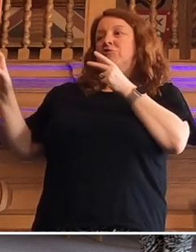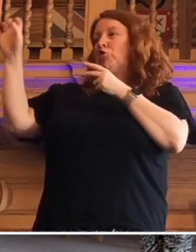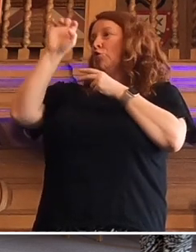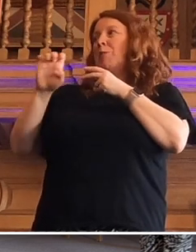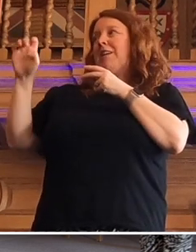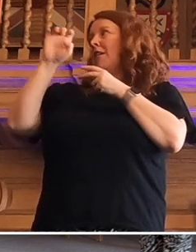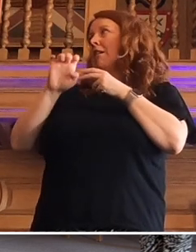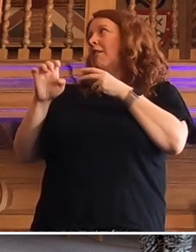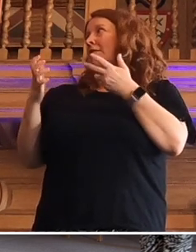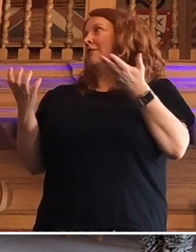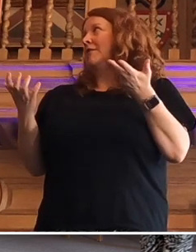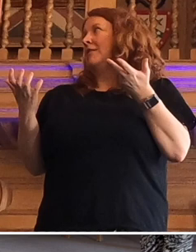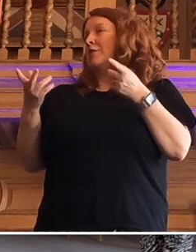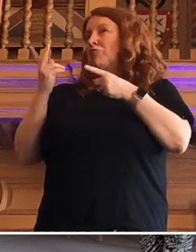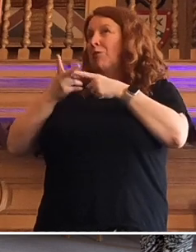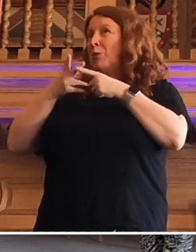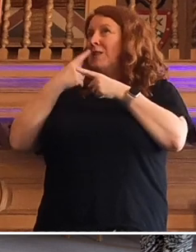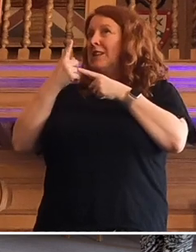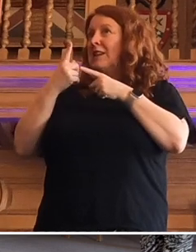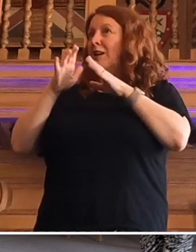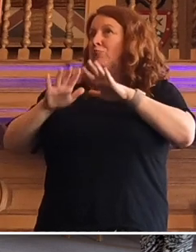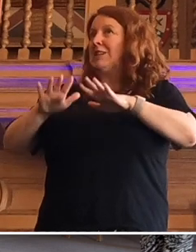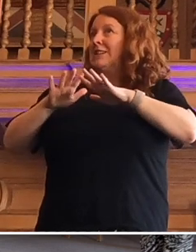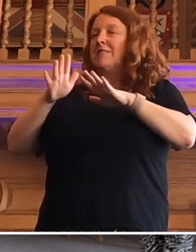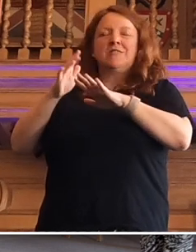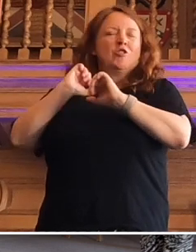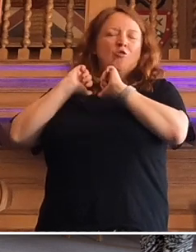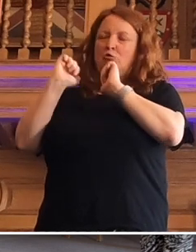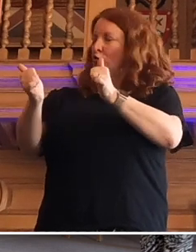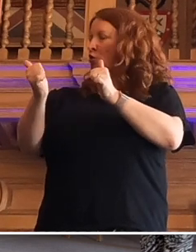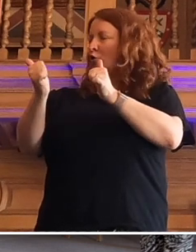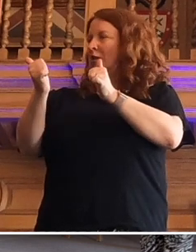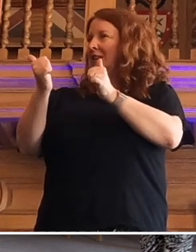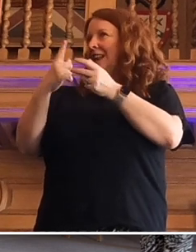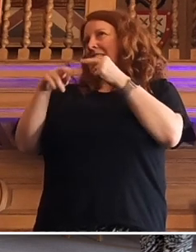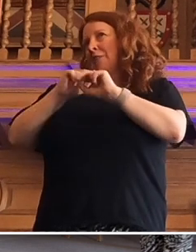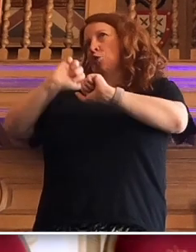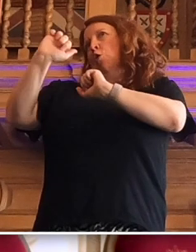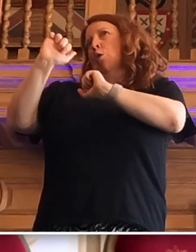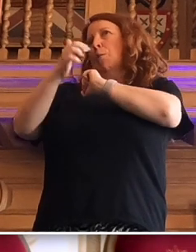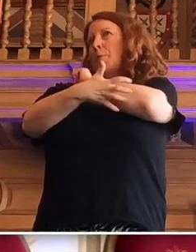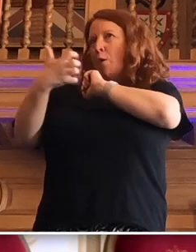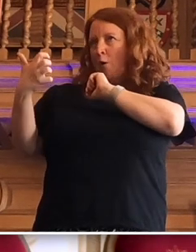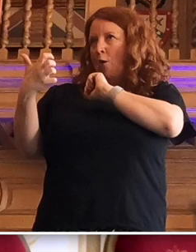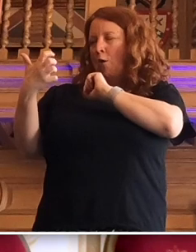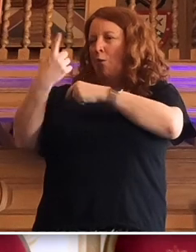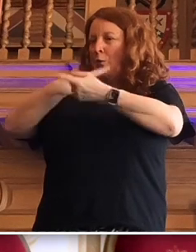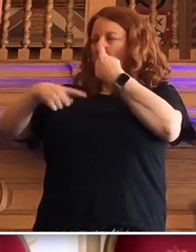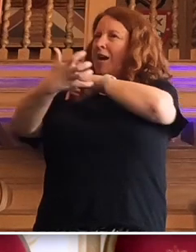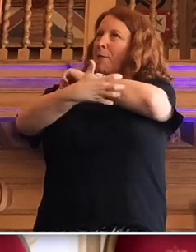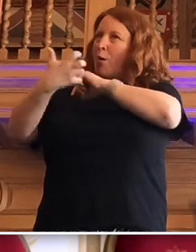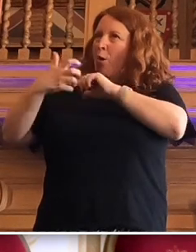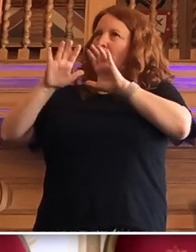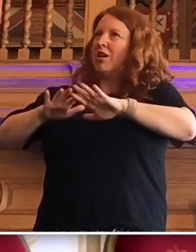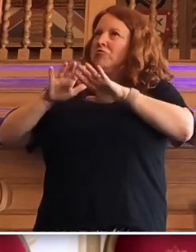To repeat what I said earlier, Britain is not a good place to be poor. We are a poor country